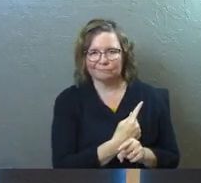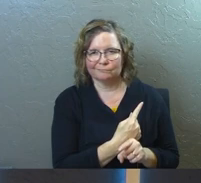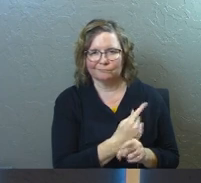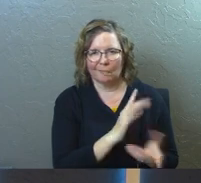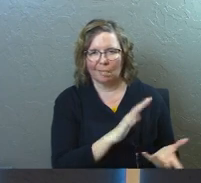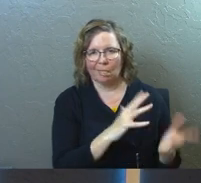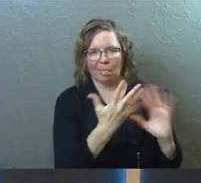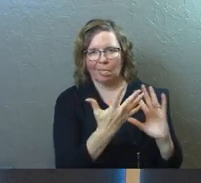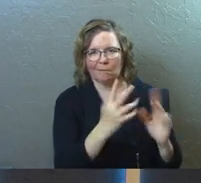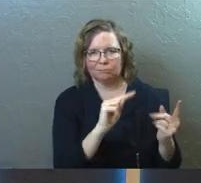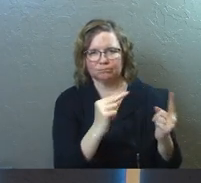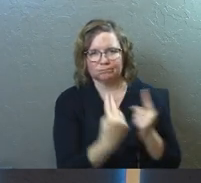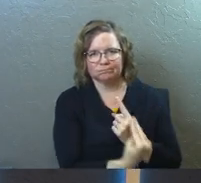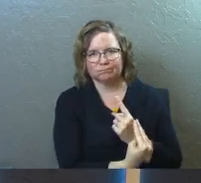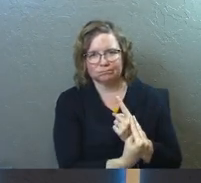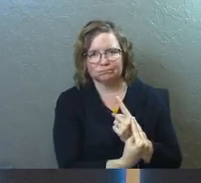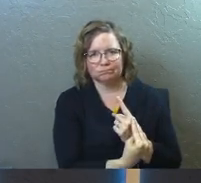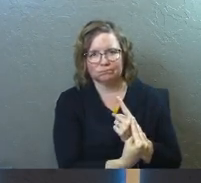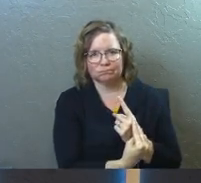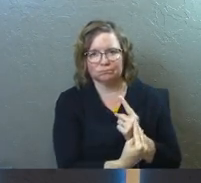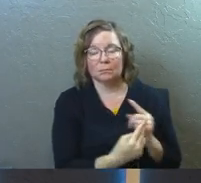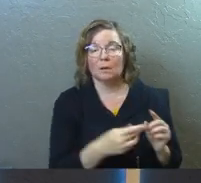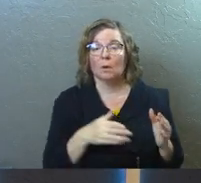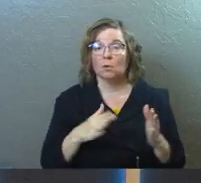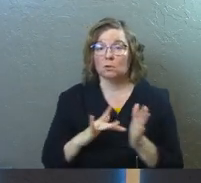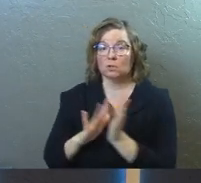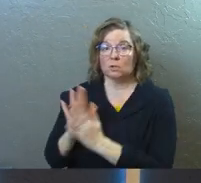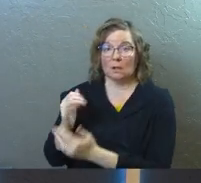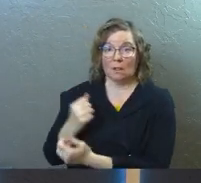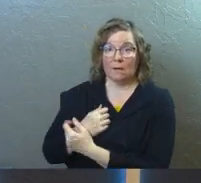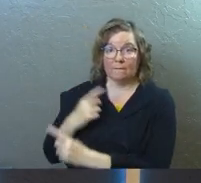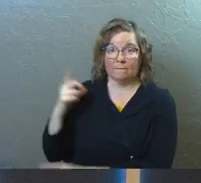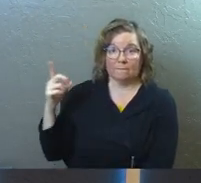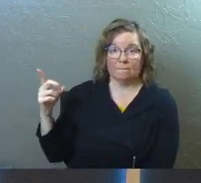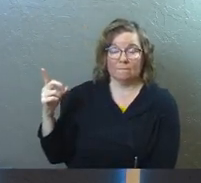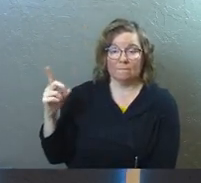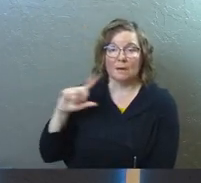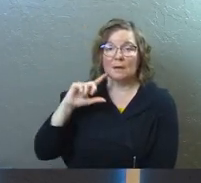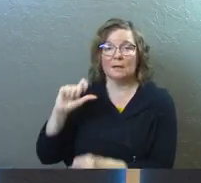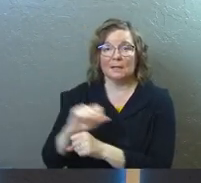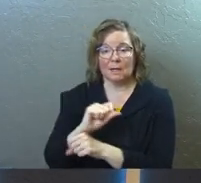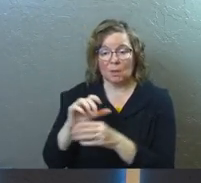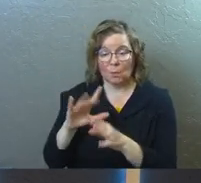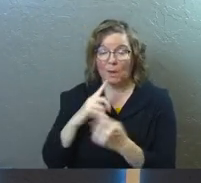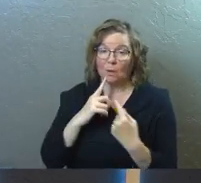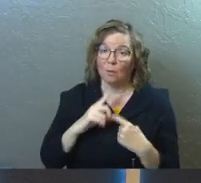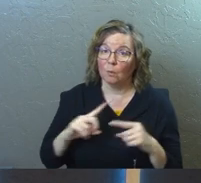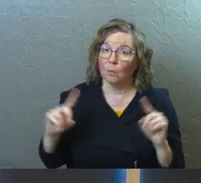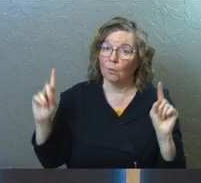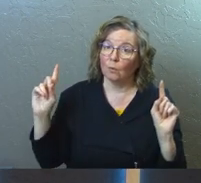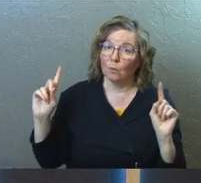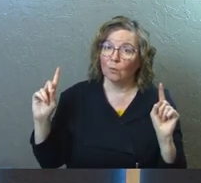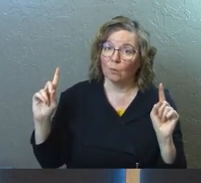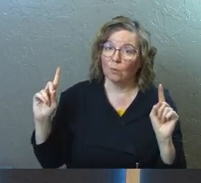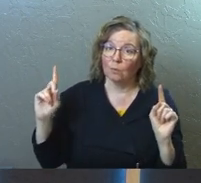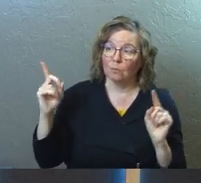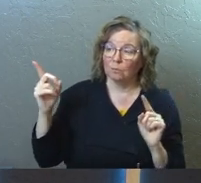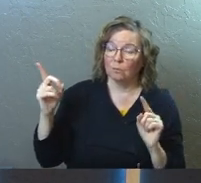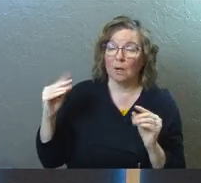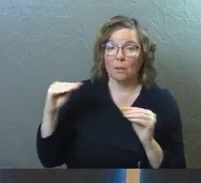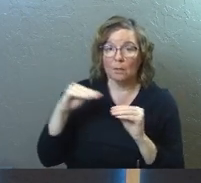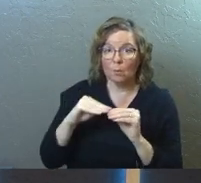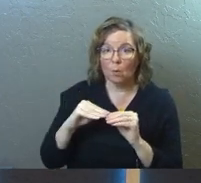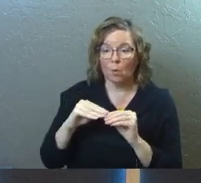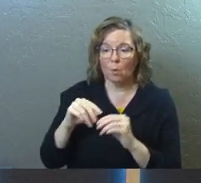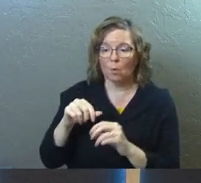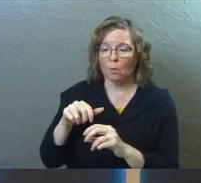The world's got it wrong. And the way Jesus loves is actually the way that it works. And the